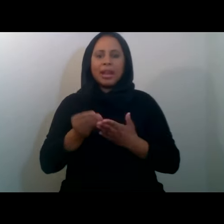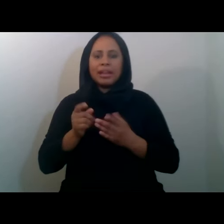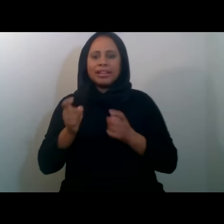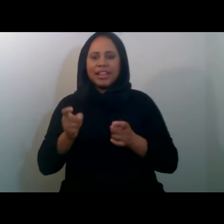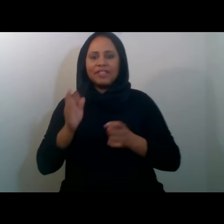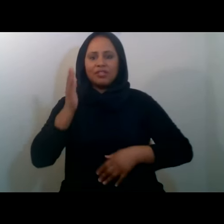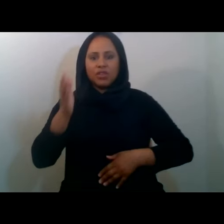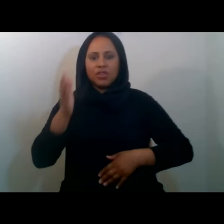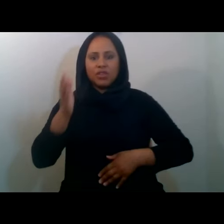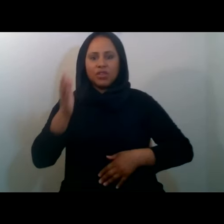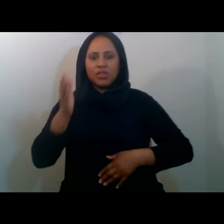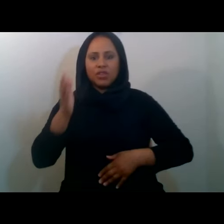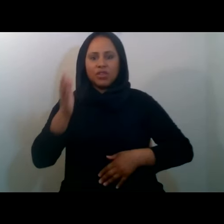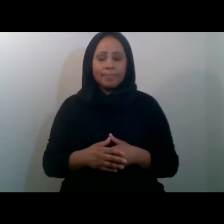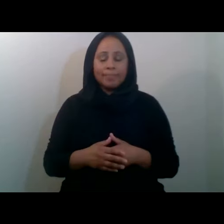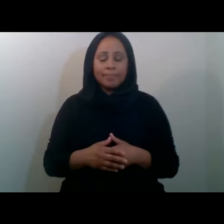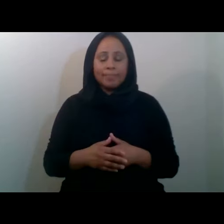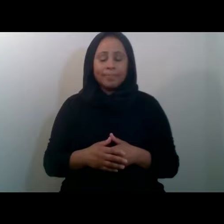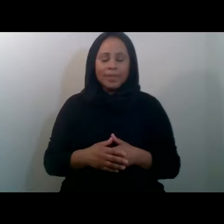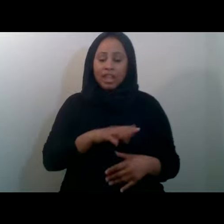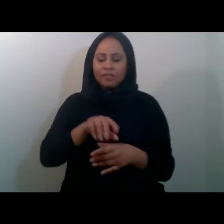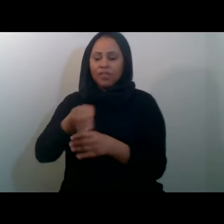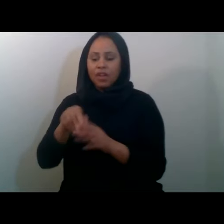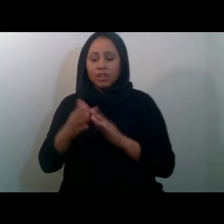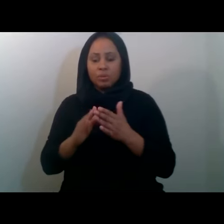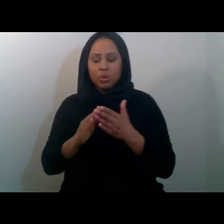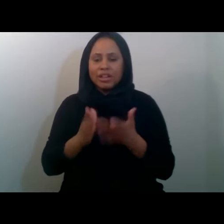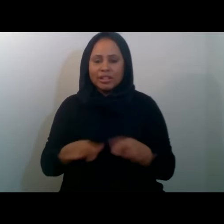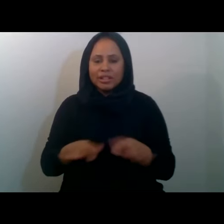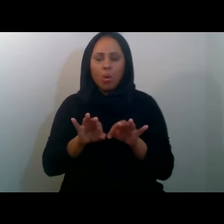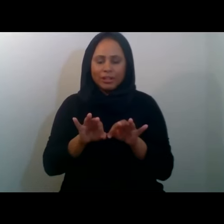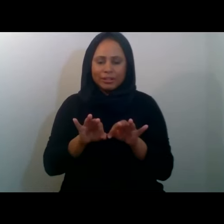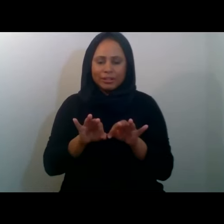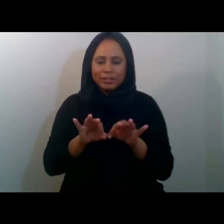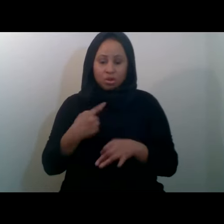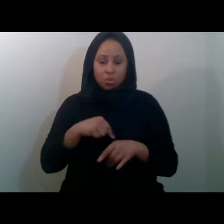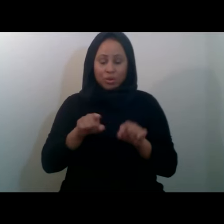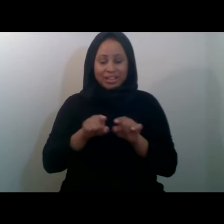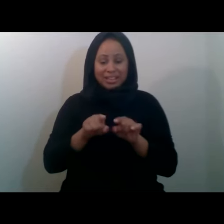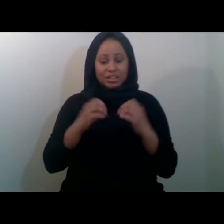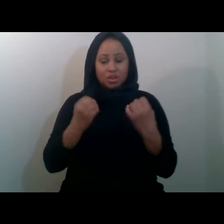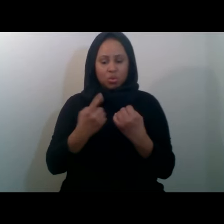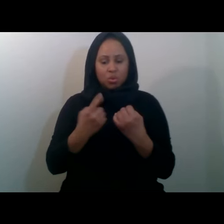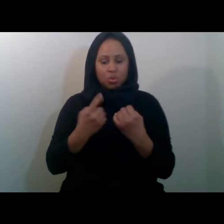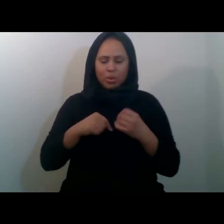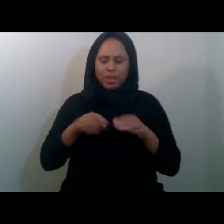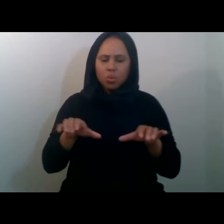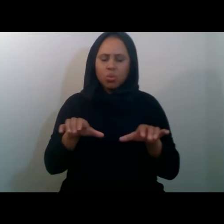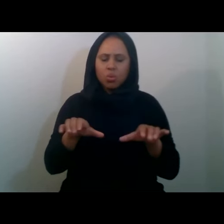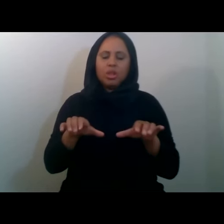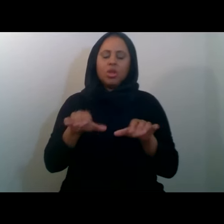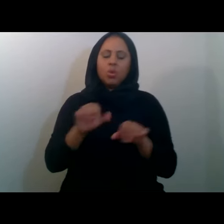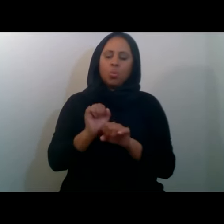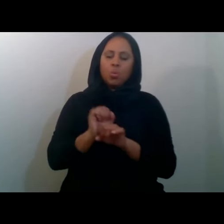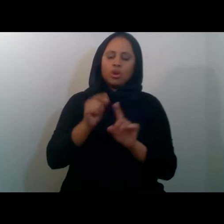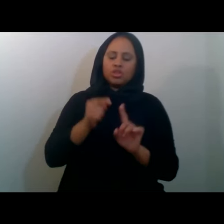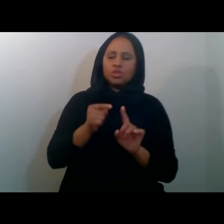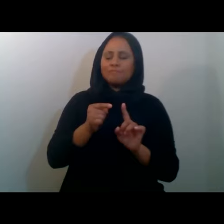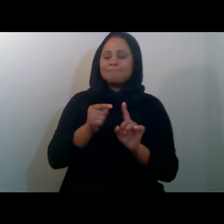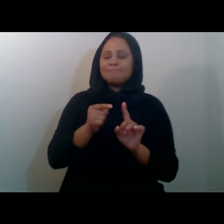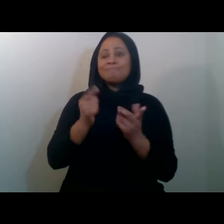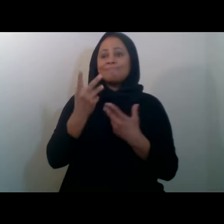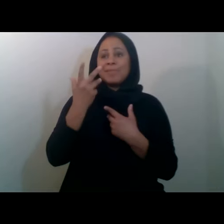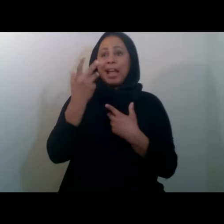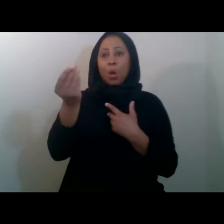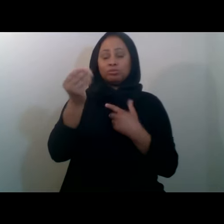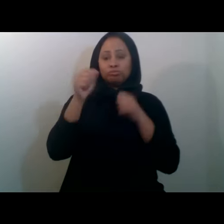Civic engagement is very important at MCC. We as an organization actively work to have our voices heard in places that help all of